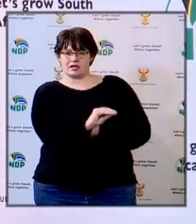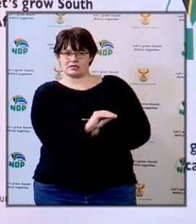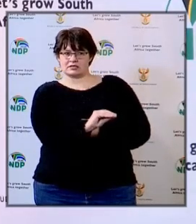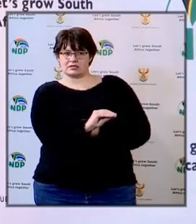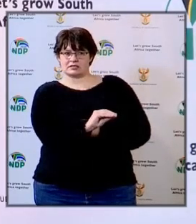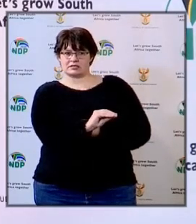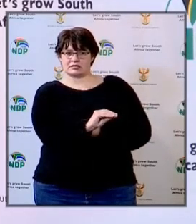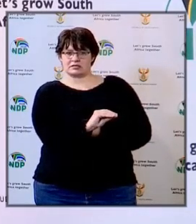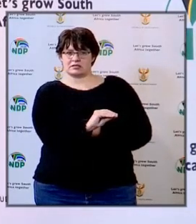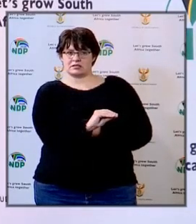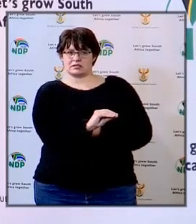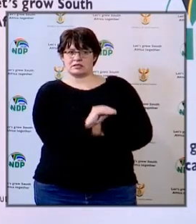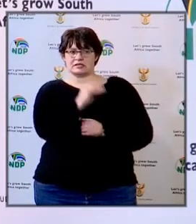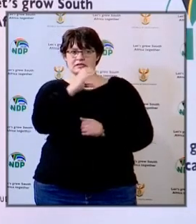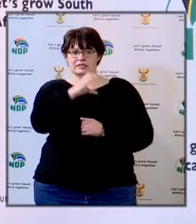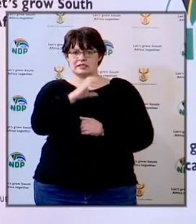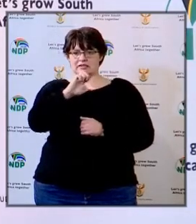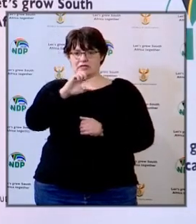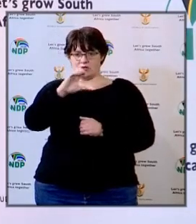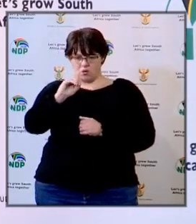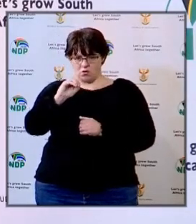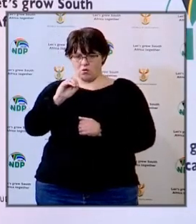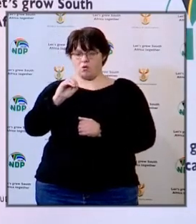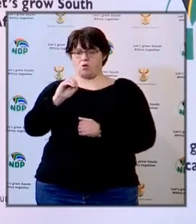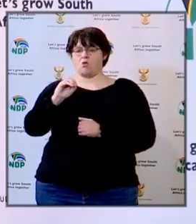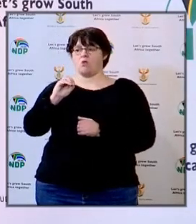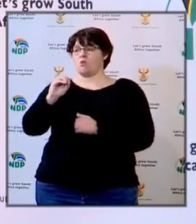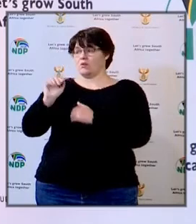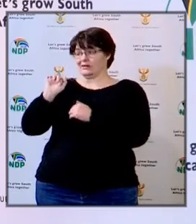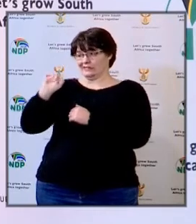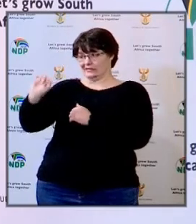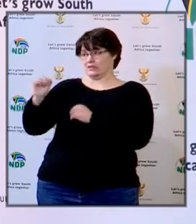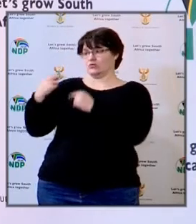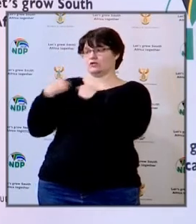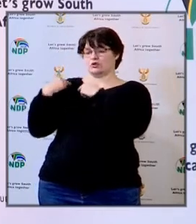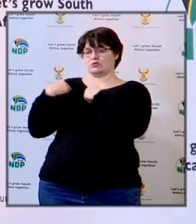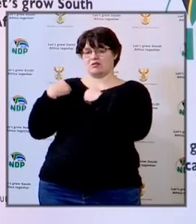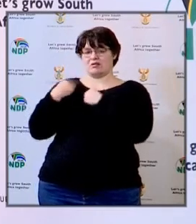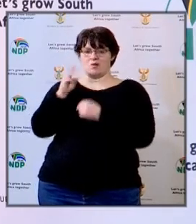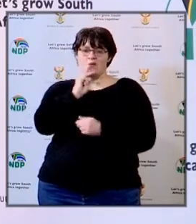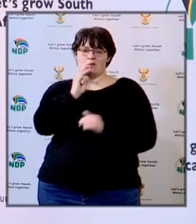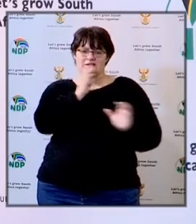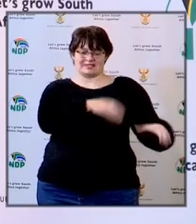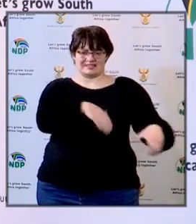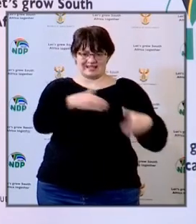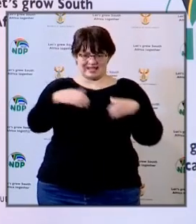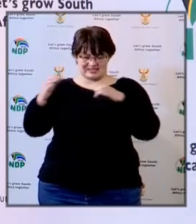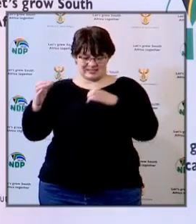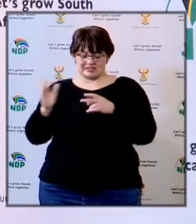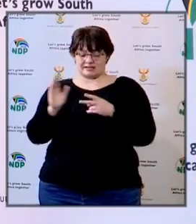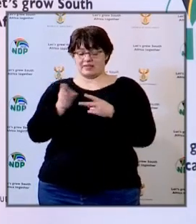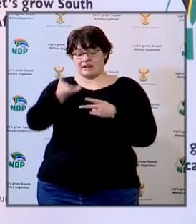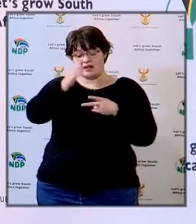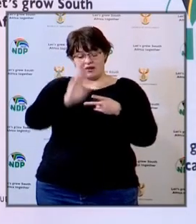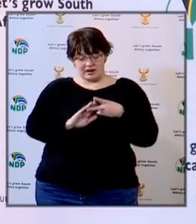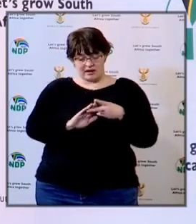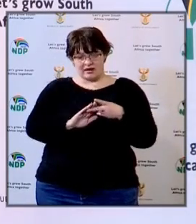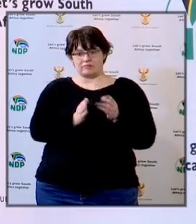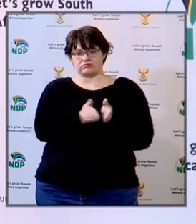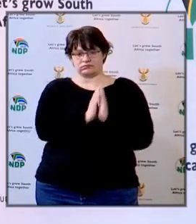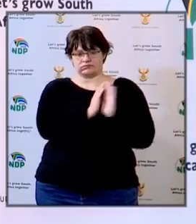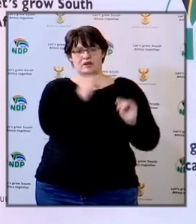the CEO of Randwater to deal with the tanking question and thereafter I'm going to